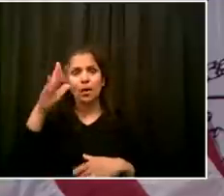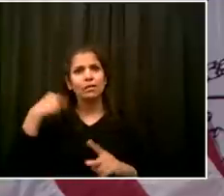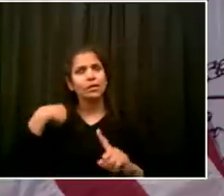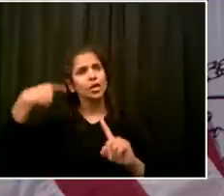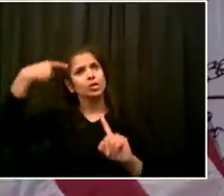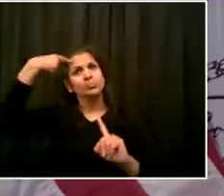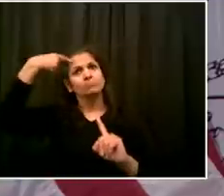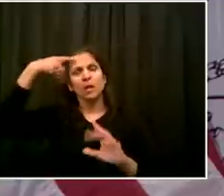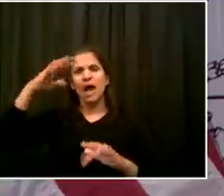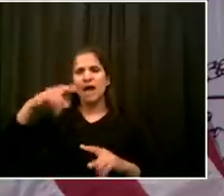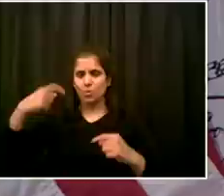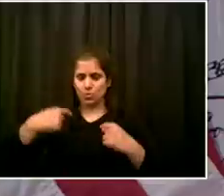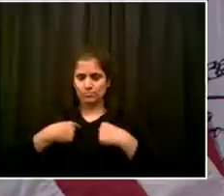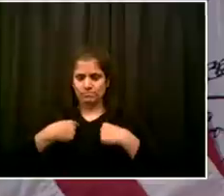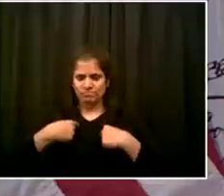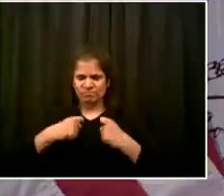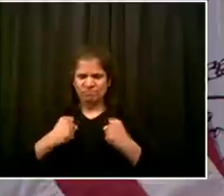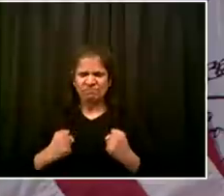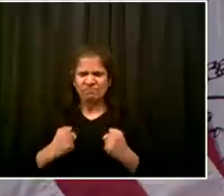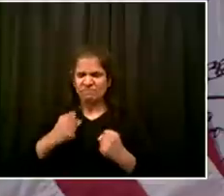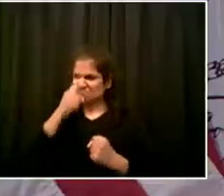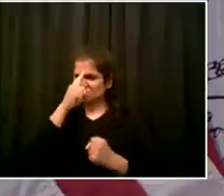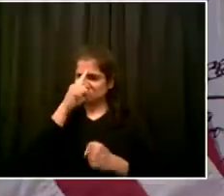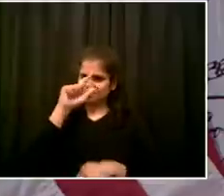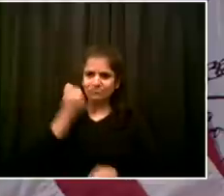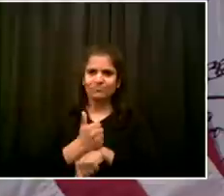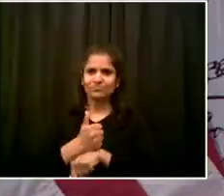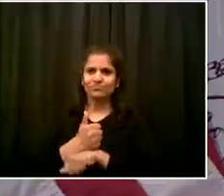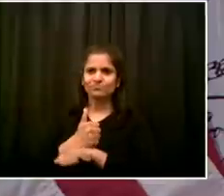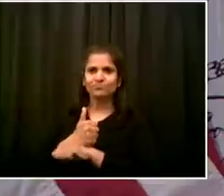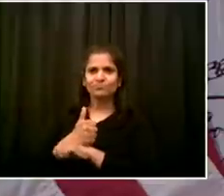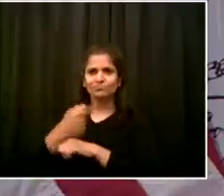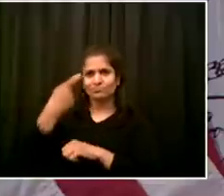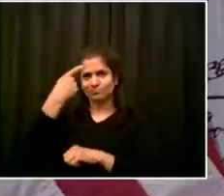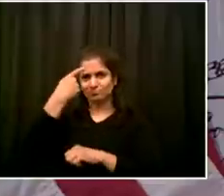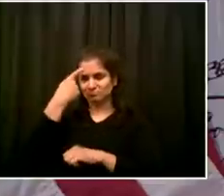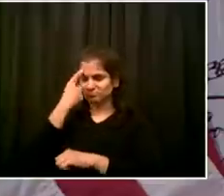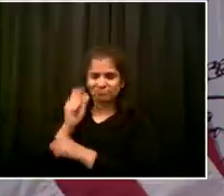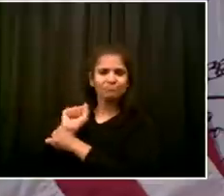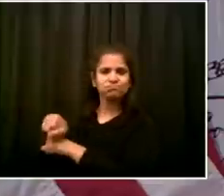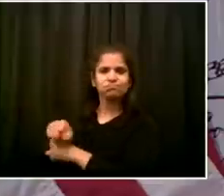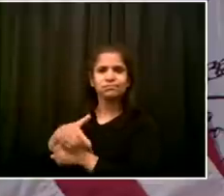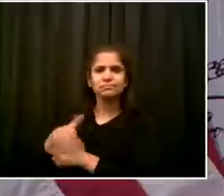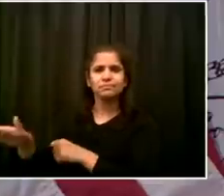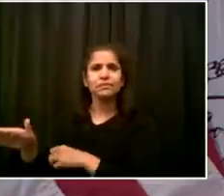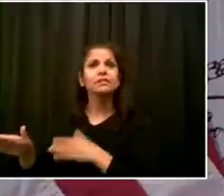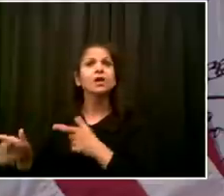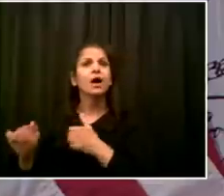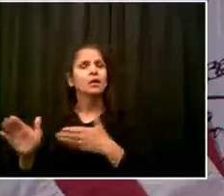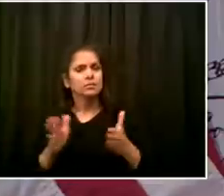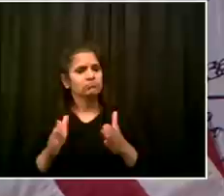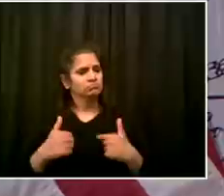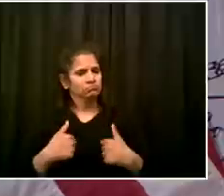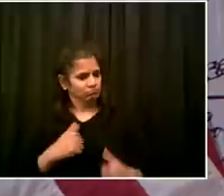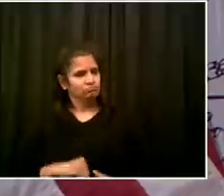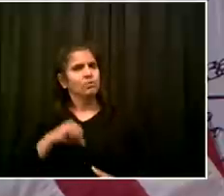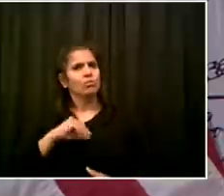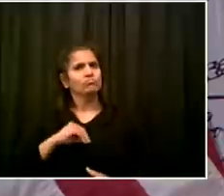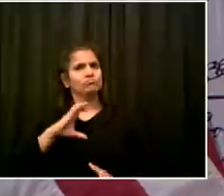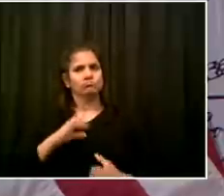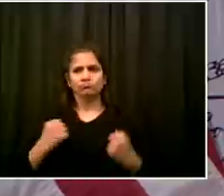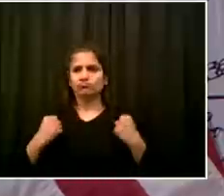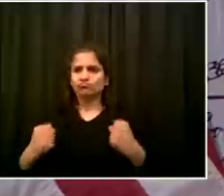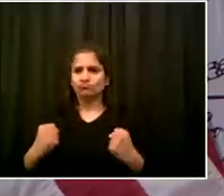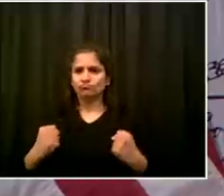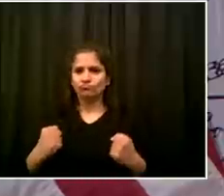healthcare leadership many times. We don't know if someone implicitly cannot contract the disease. It doesn't seem to be a lot of incidents of people getting it again